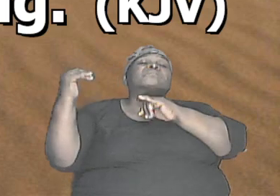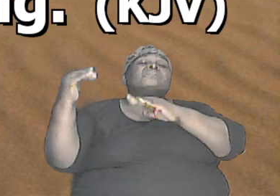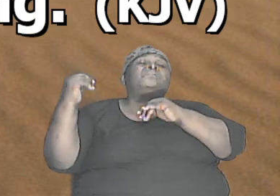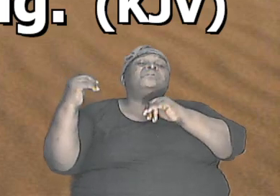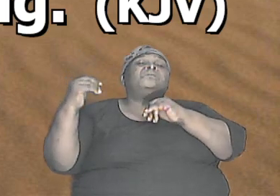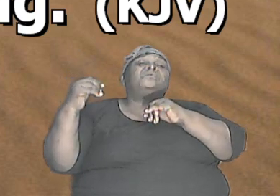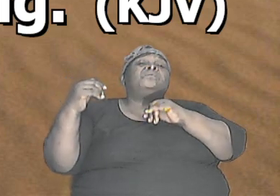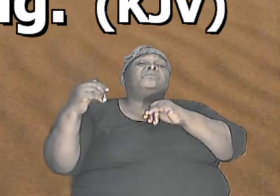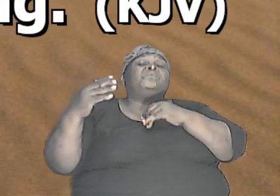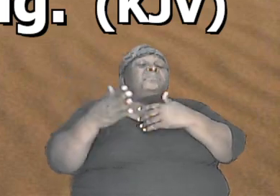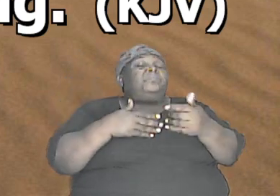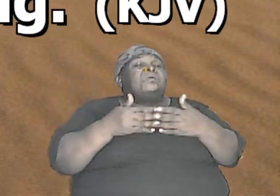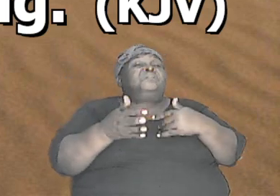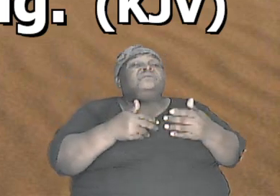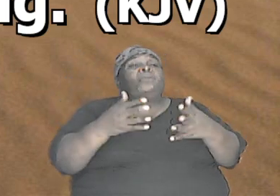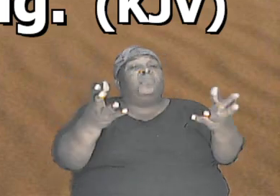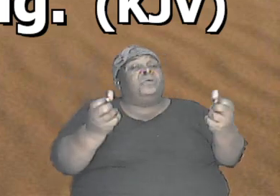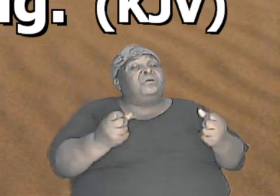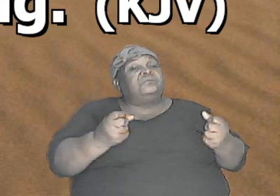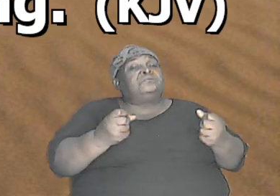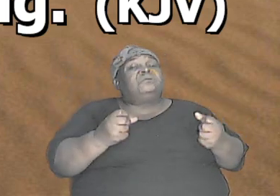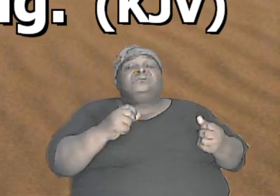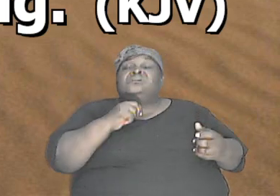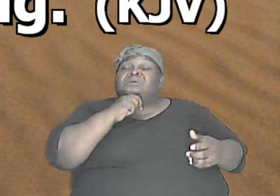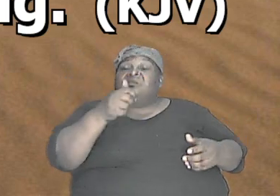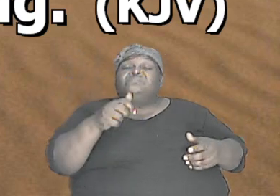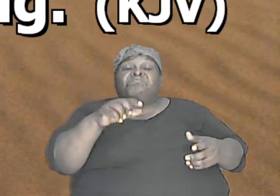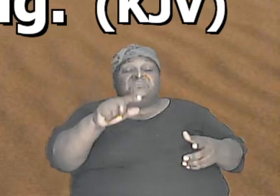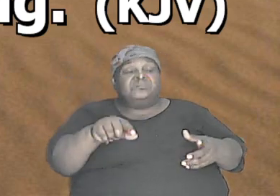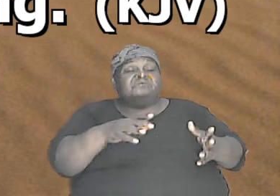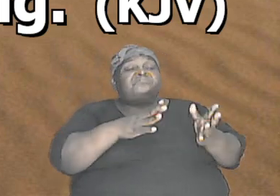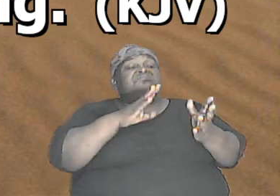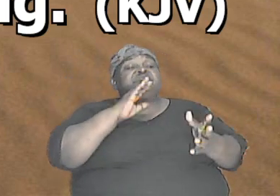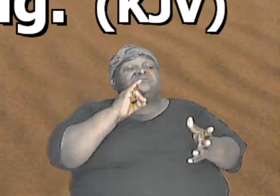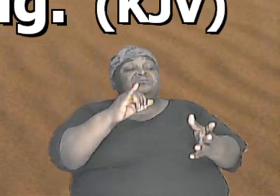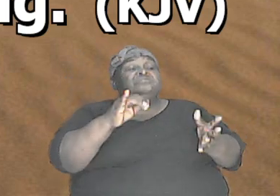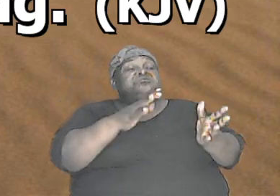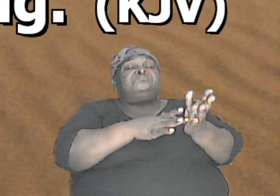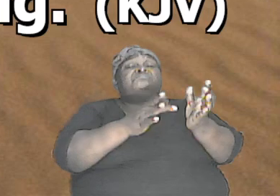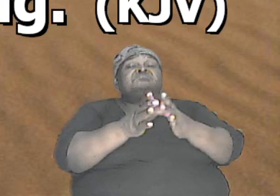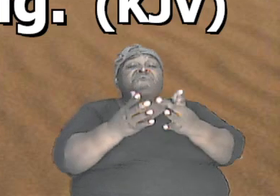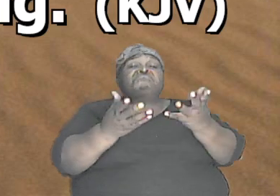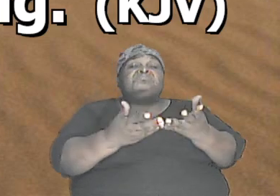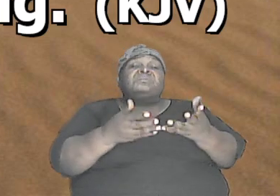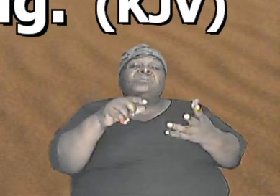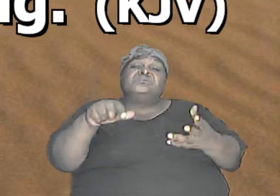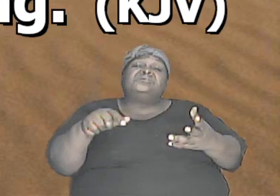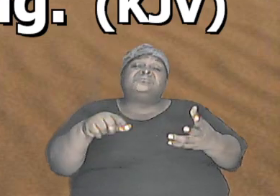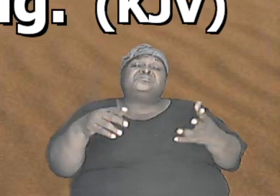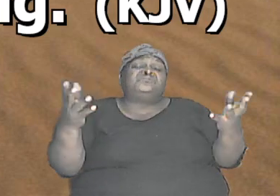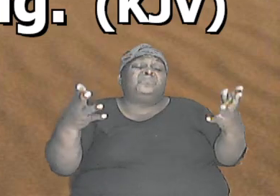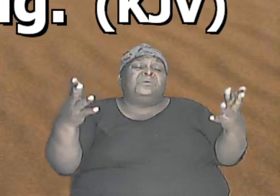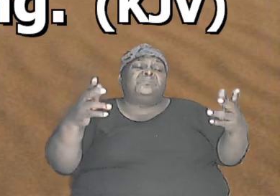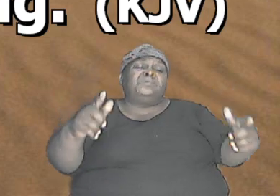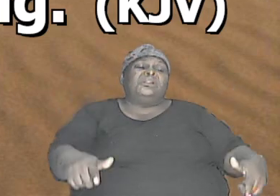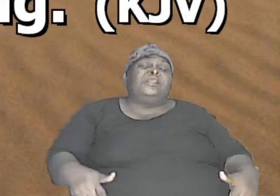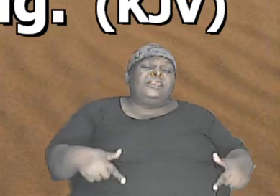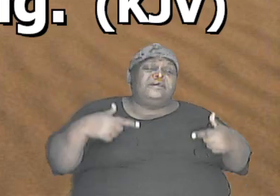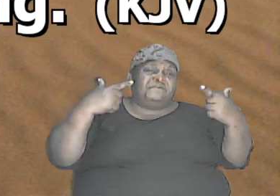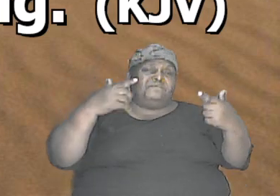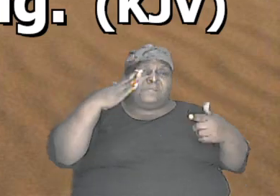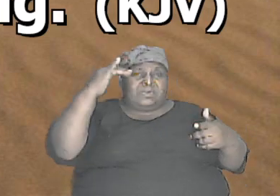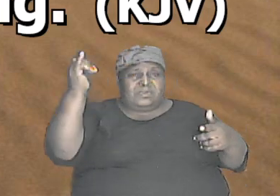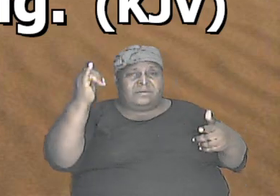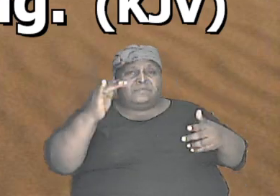want or not this is Bible and this is what we stand upon so having said that